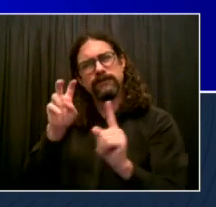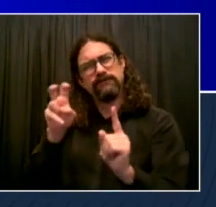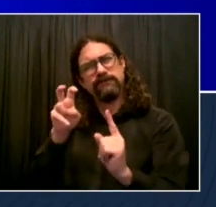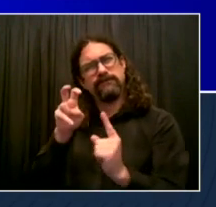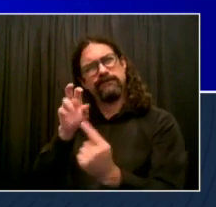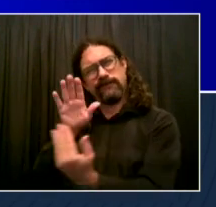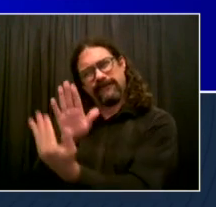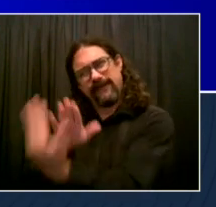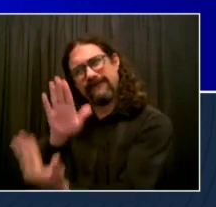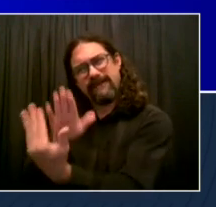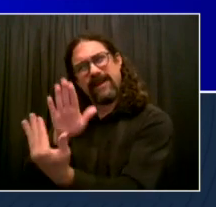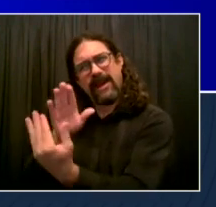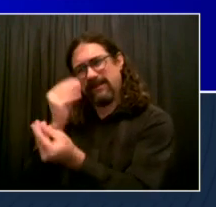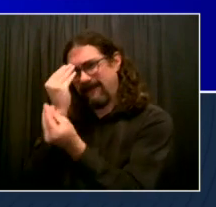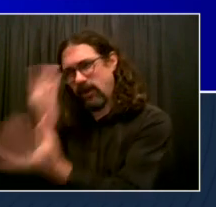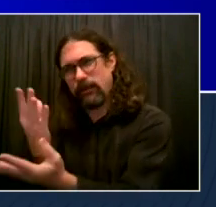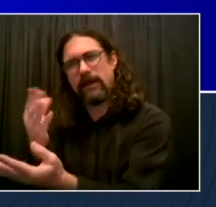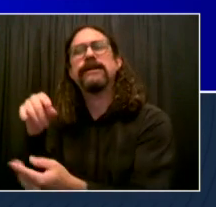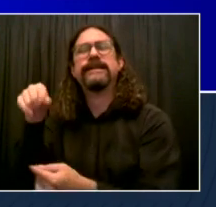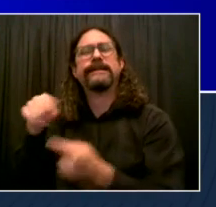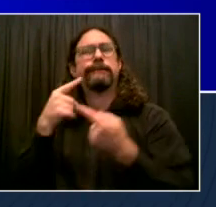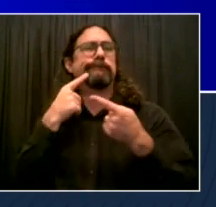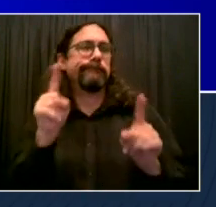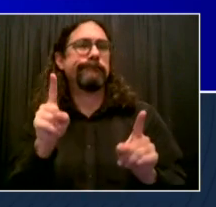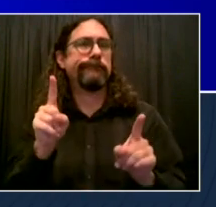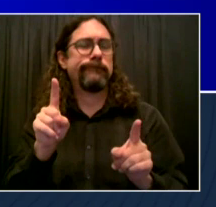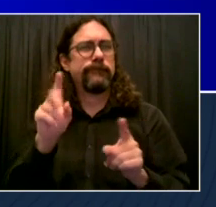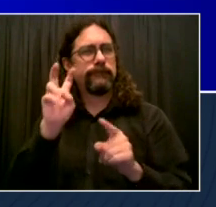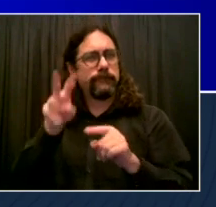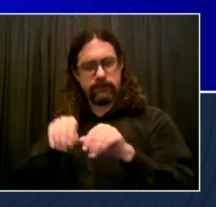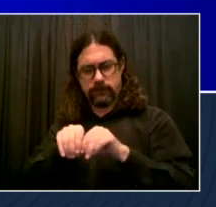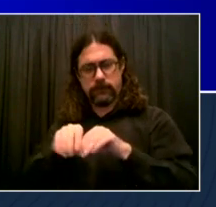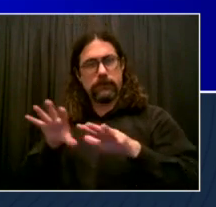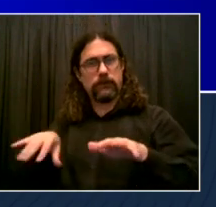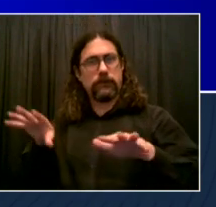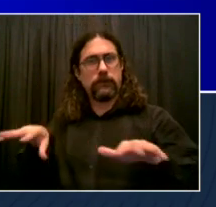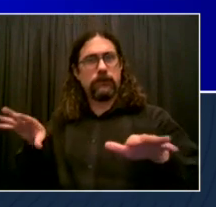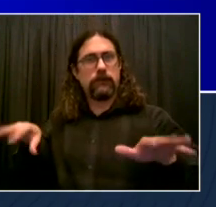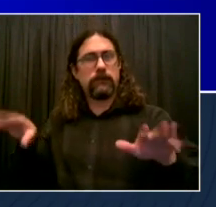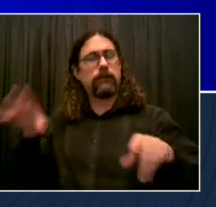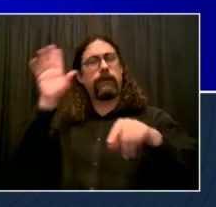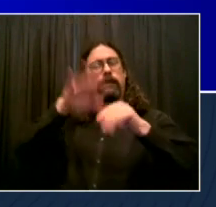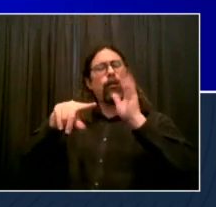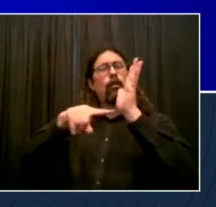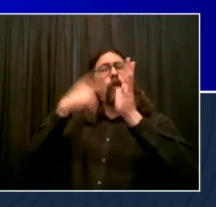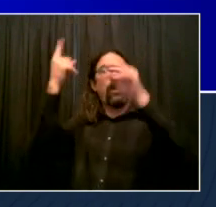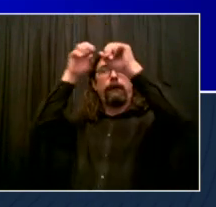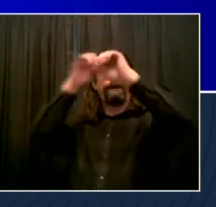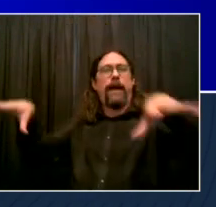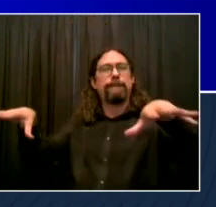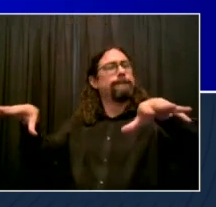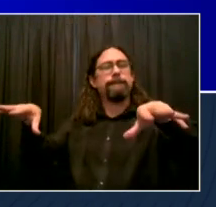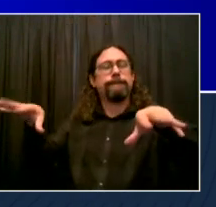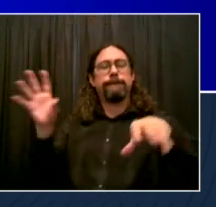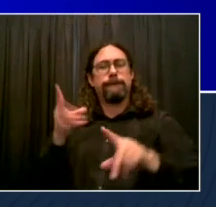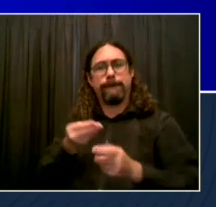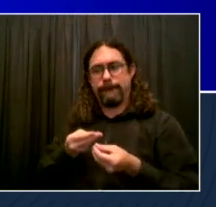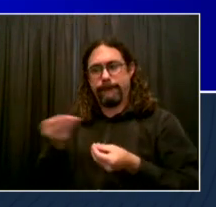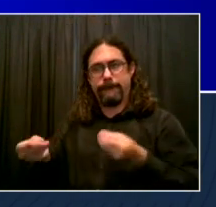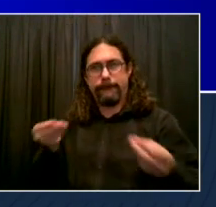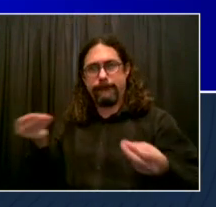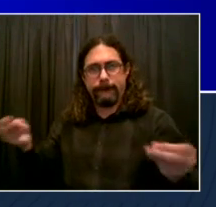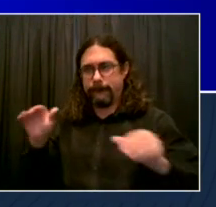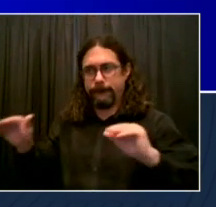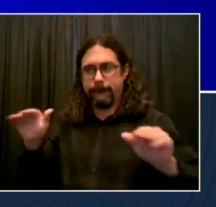Look, we had to create the Test and Trace Corps out of, you know, thin air, out of scratch. We had to create something. It's become the